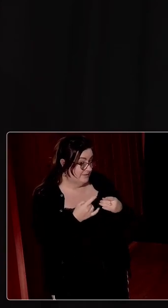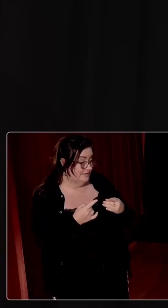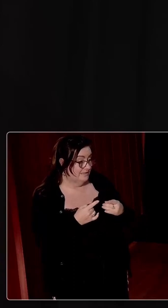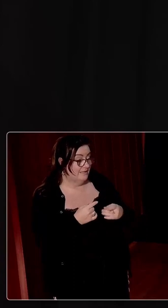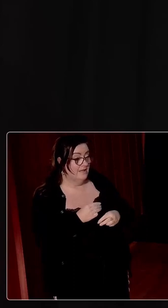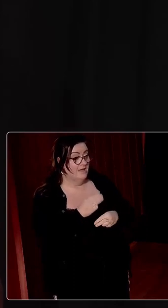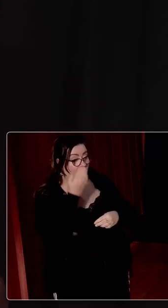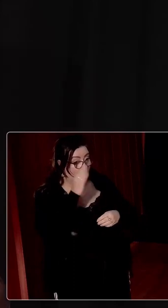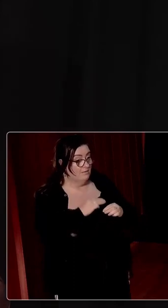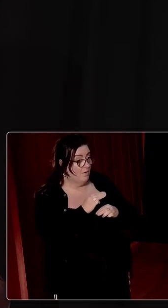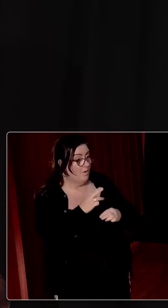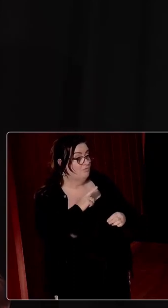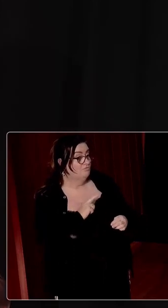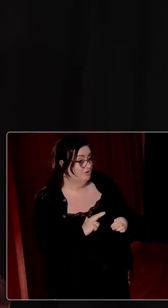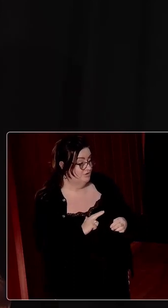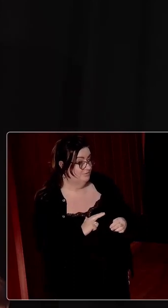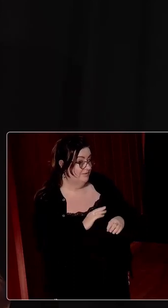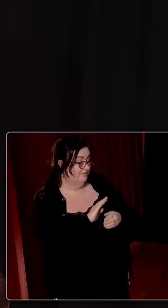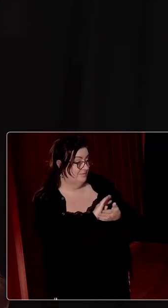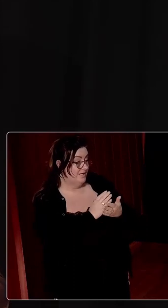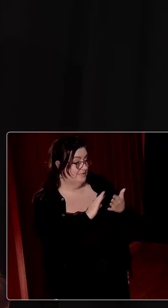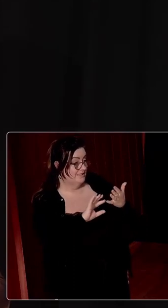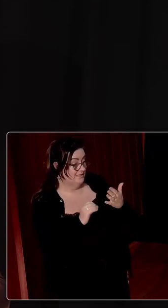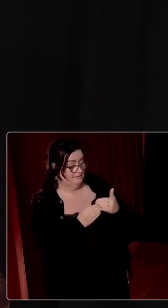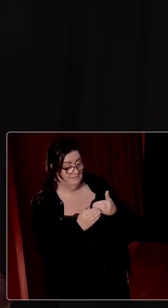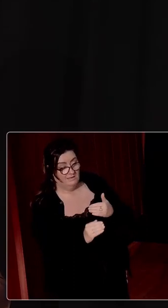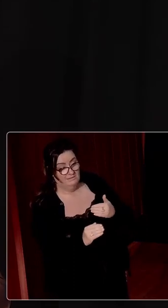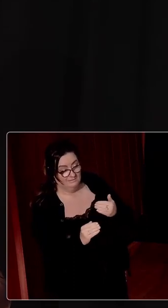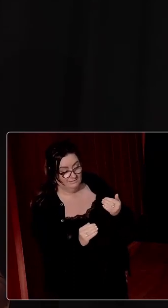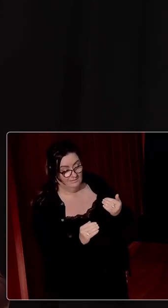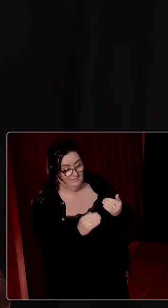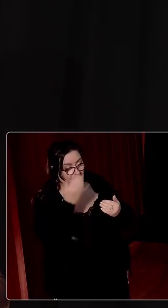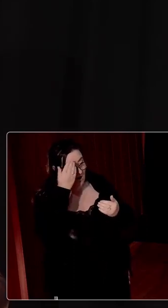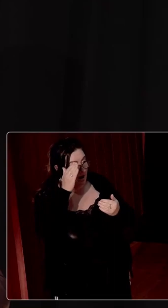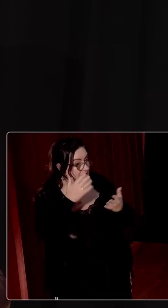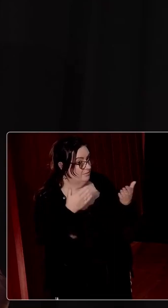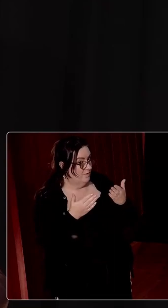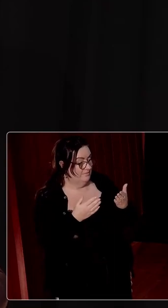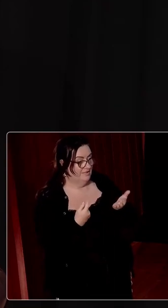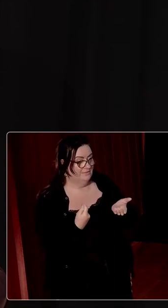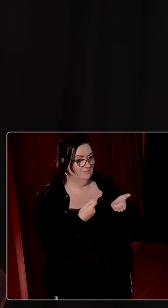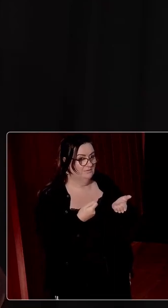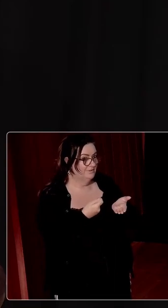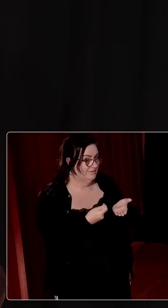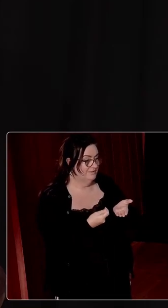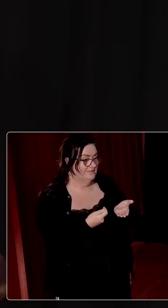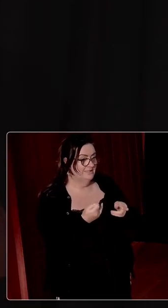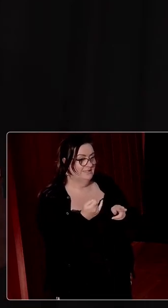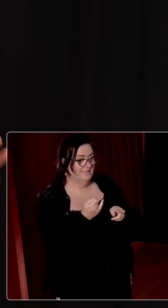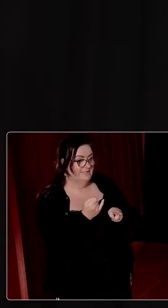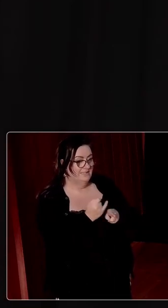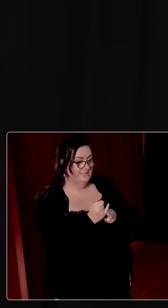got richer, particularly from the early 90s onwards, is Ireland began to invest in a,